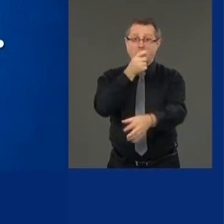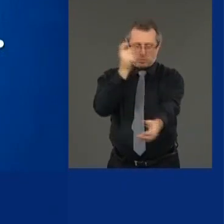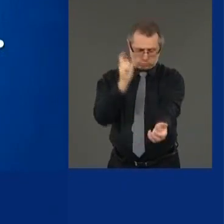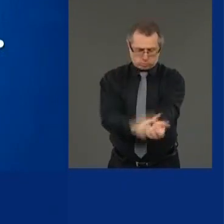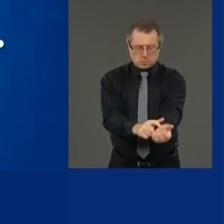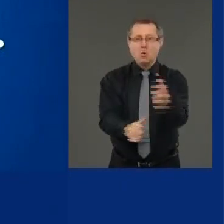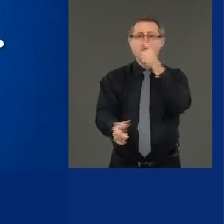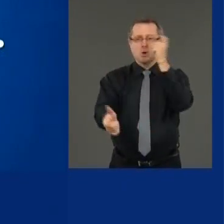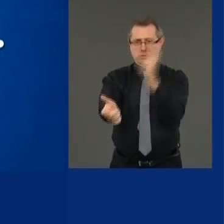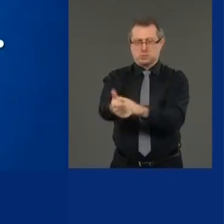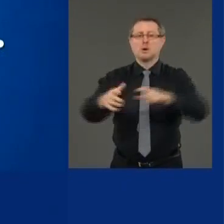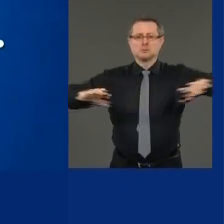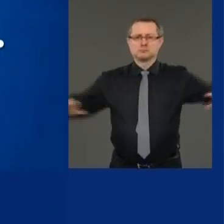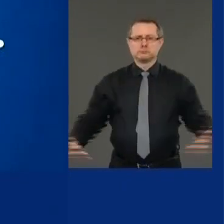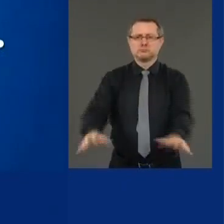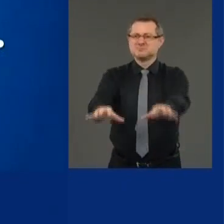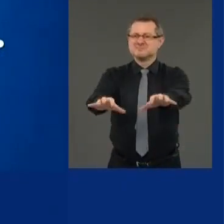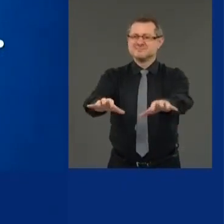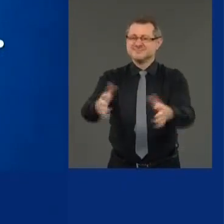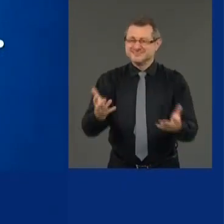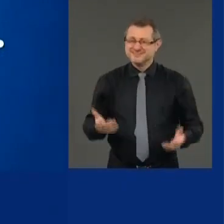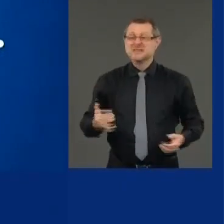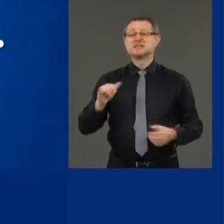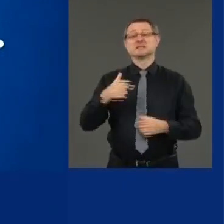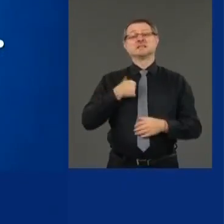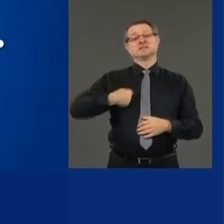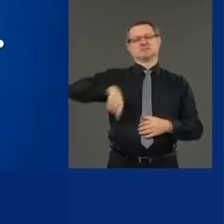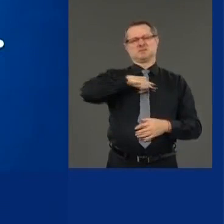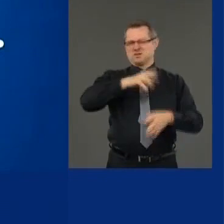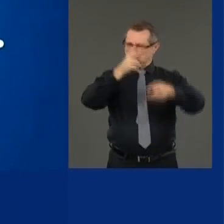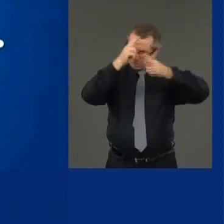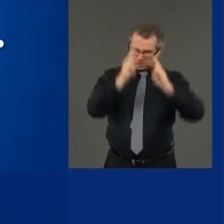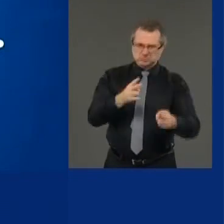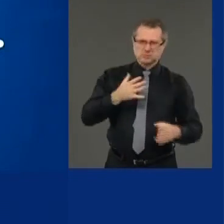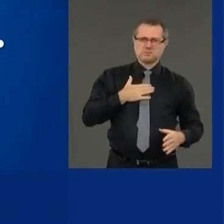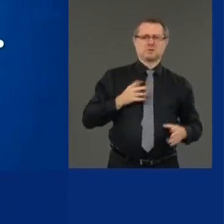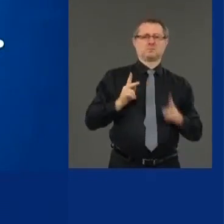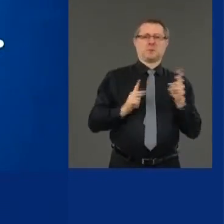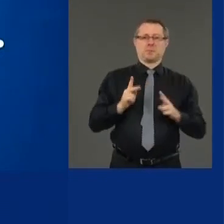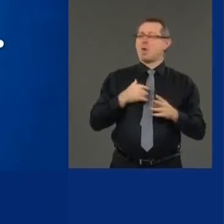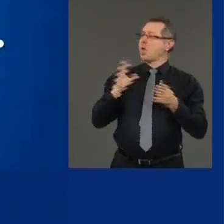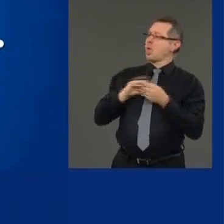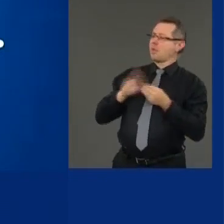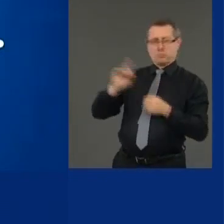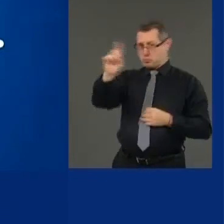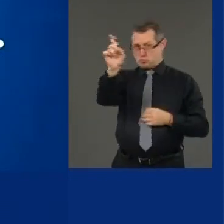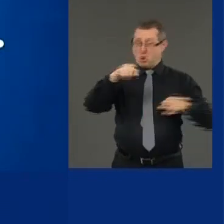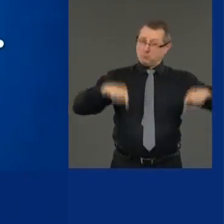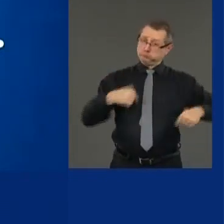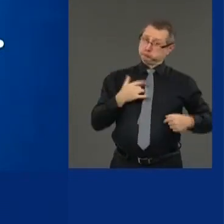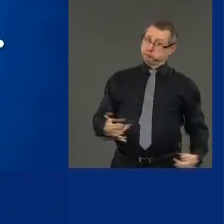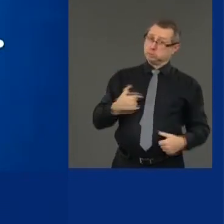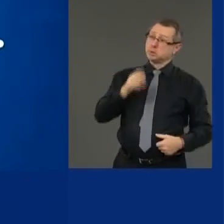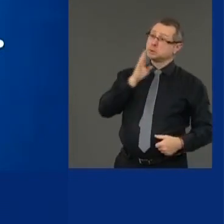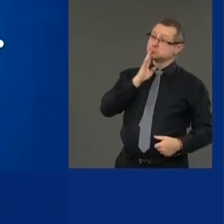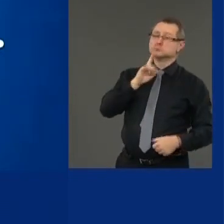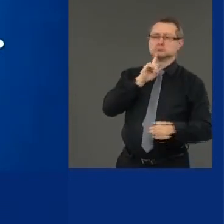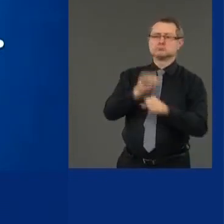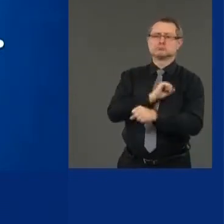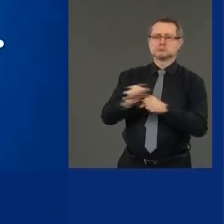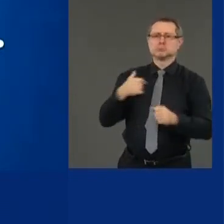people. When we say we will never forget and we'll be there for you, we mean it.